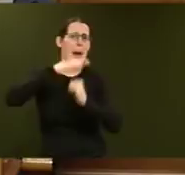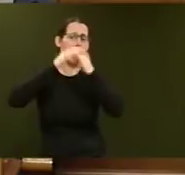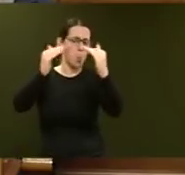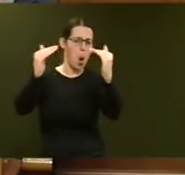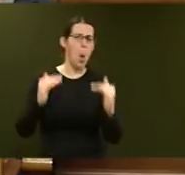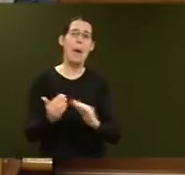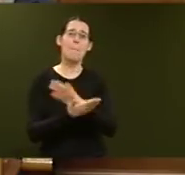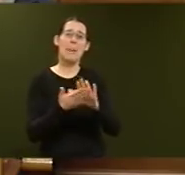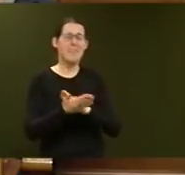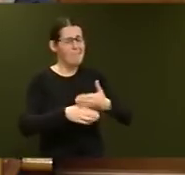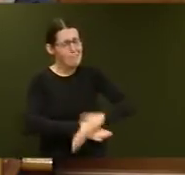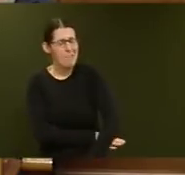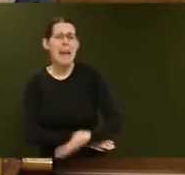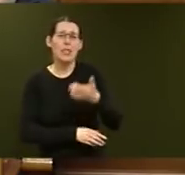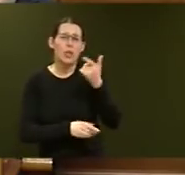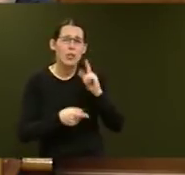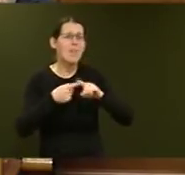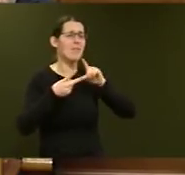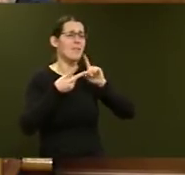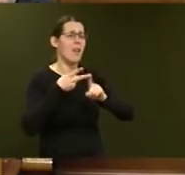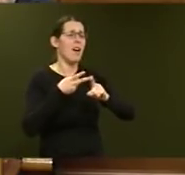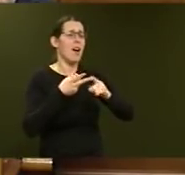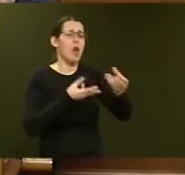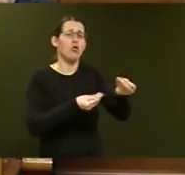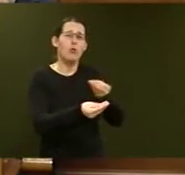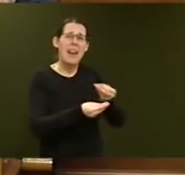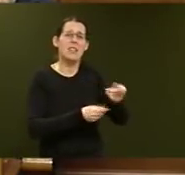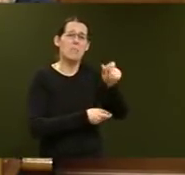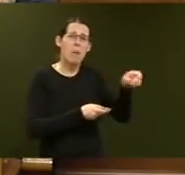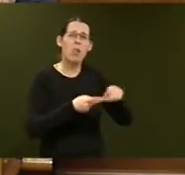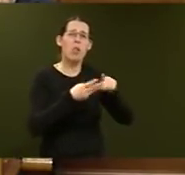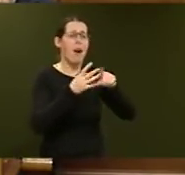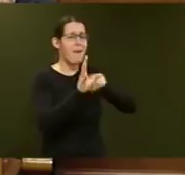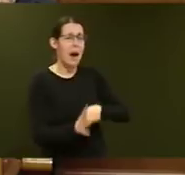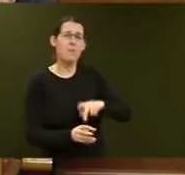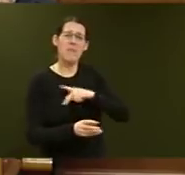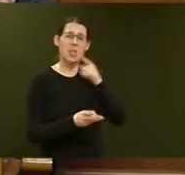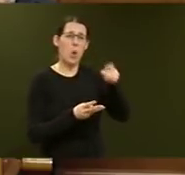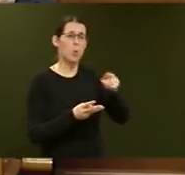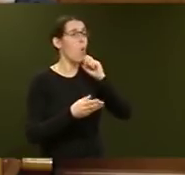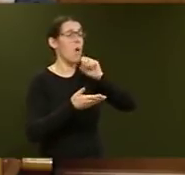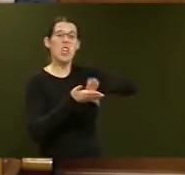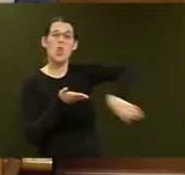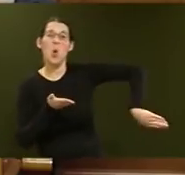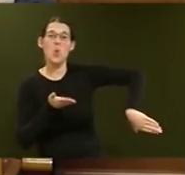tradies and young professionals who now find themselves locked out of the Auckland housing market.